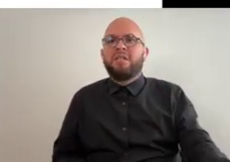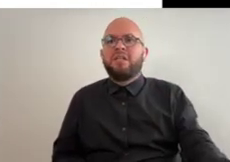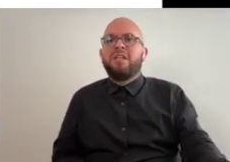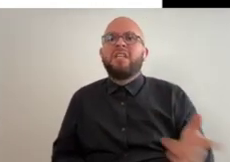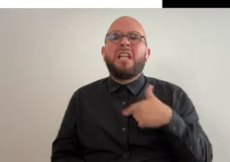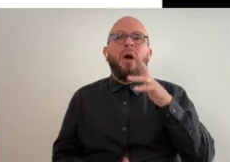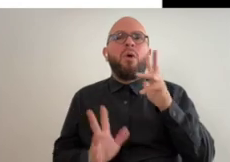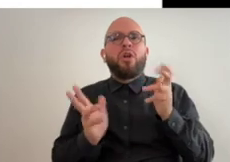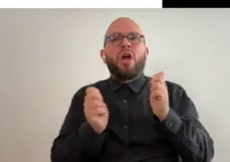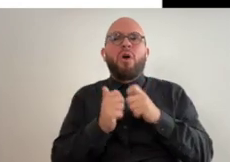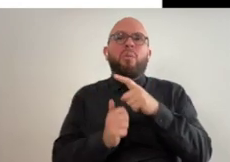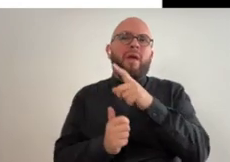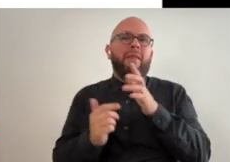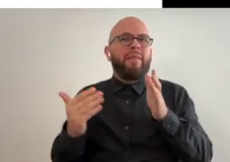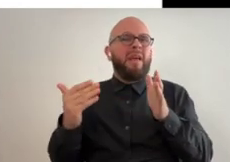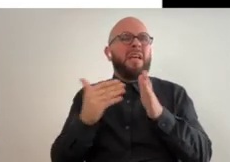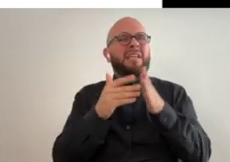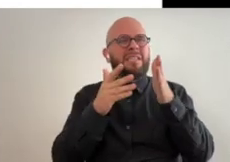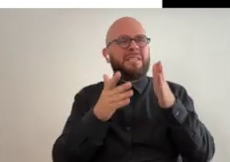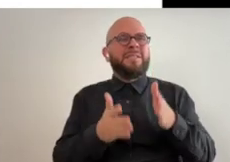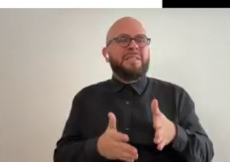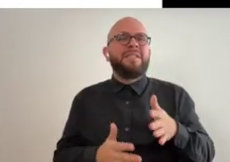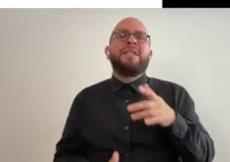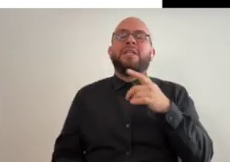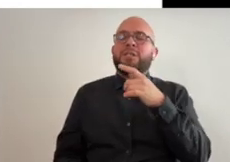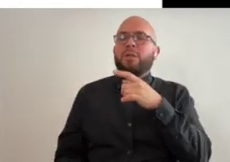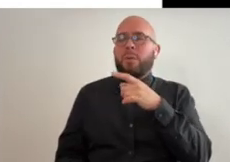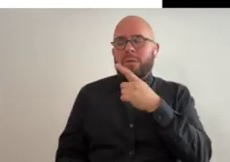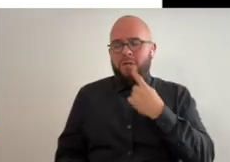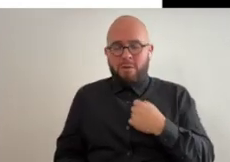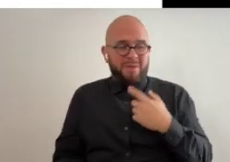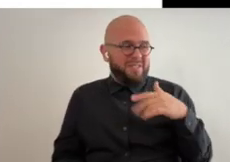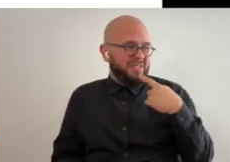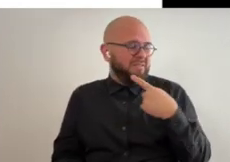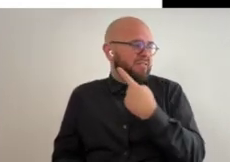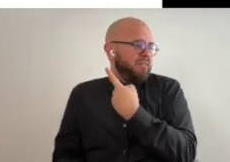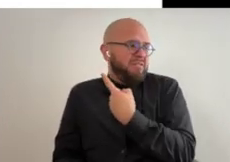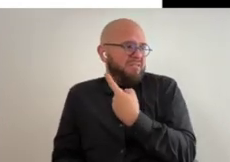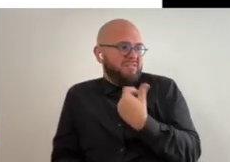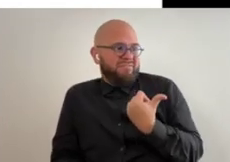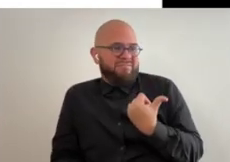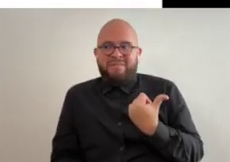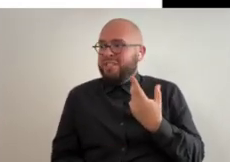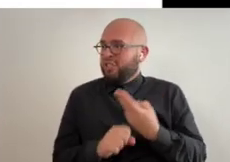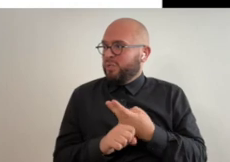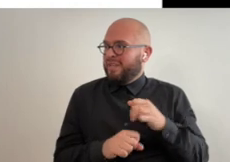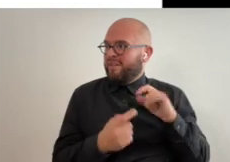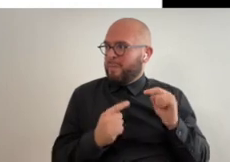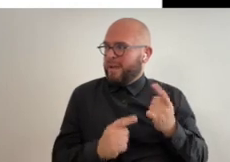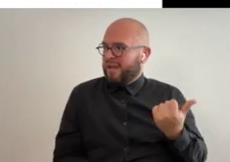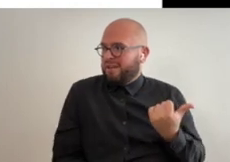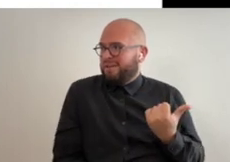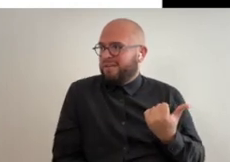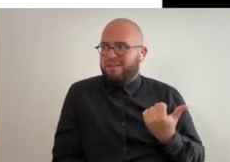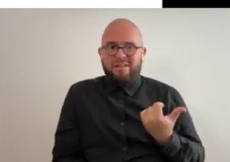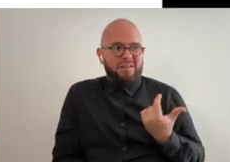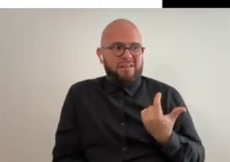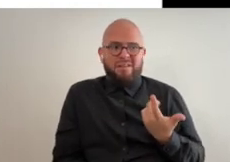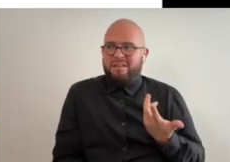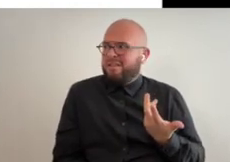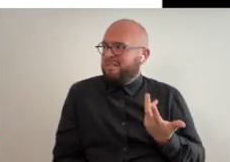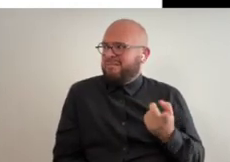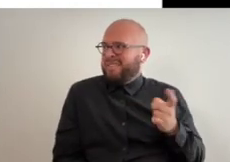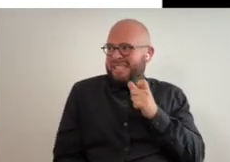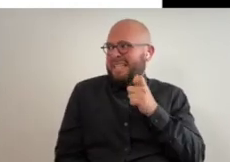let me talk to the prosecutor so he told the prosecutor like look she uses this for pain it's she's not like